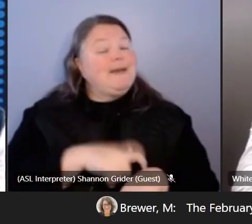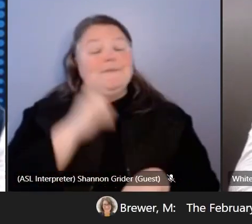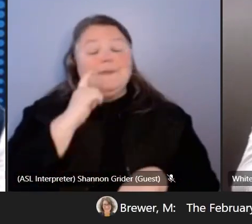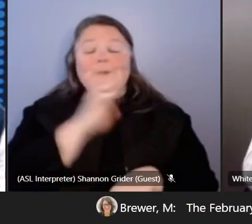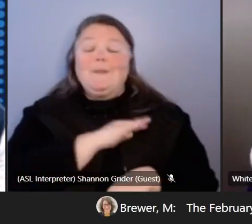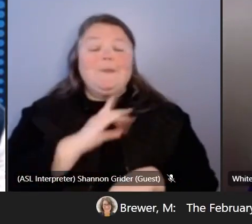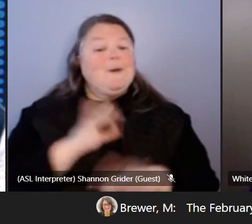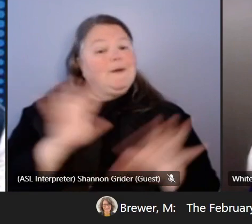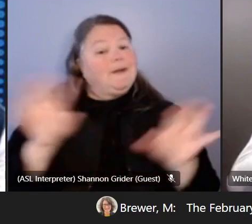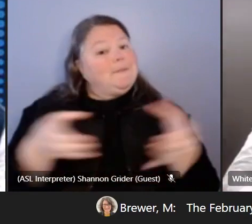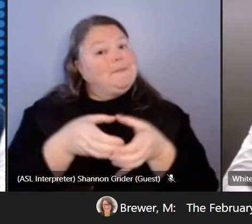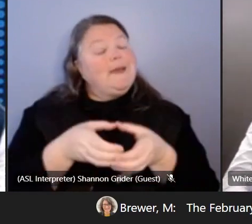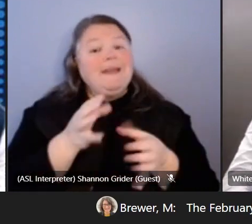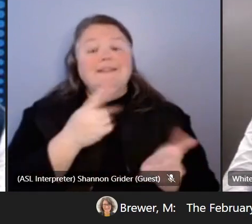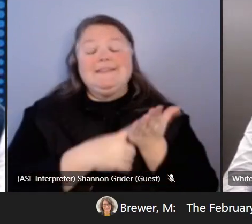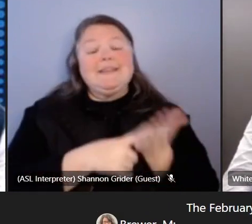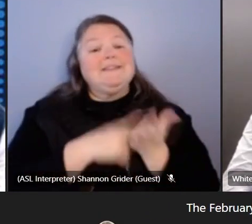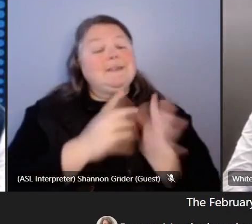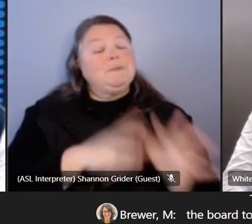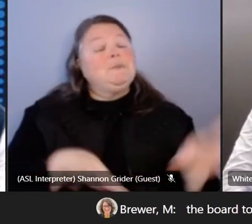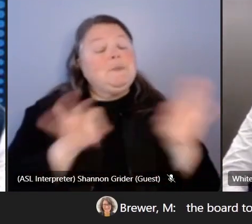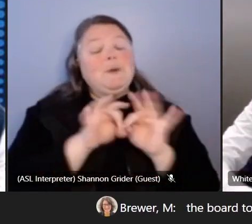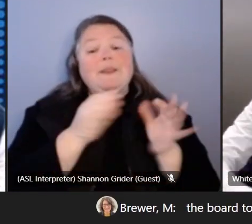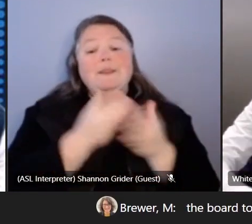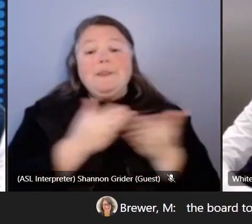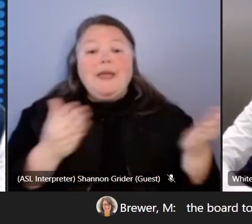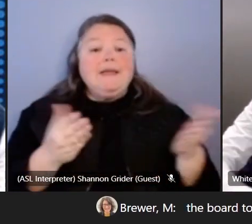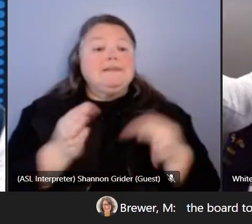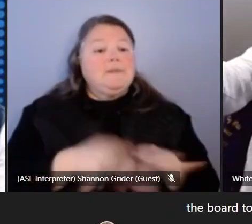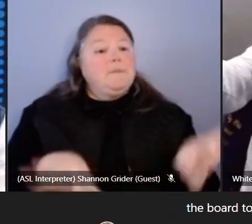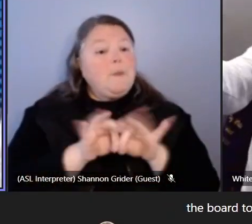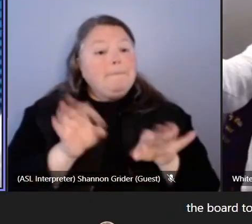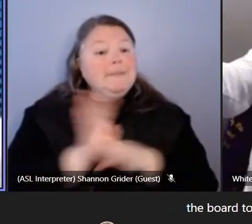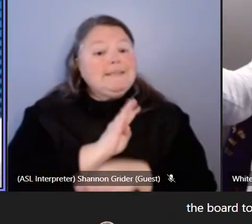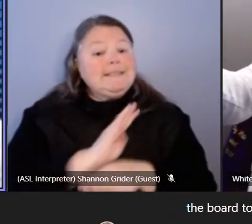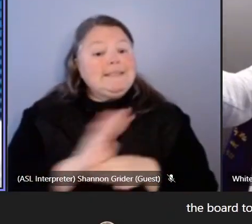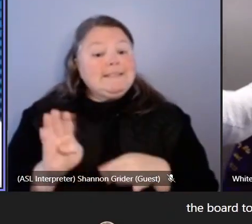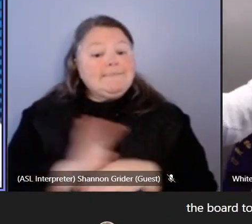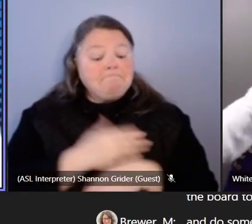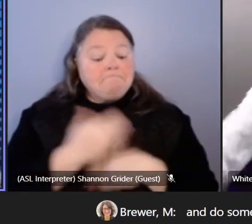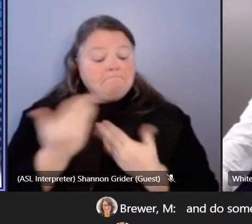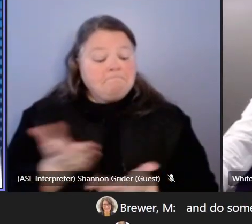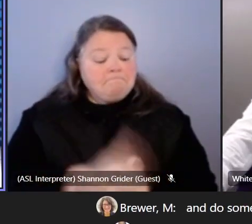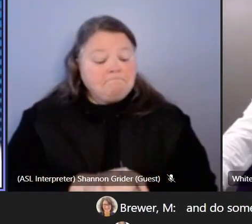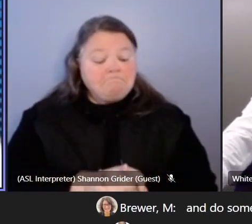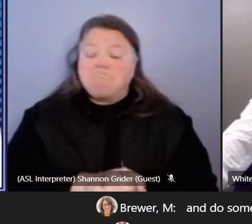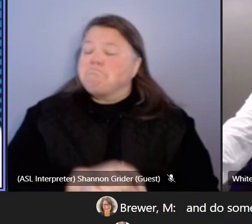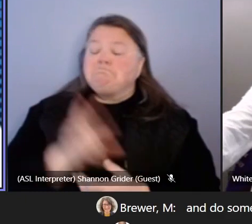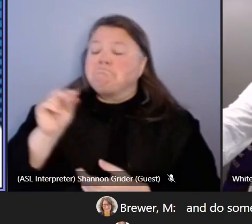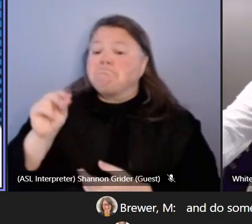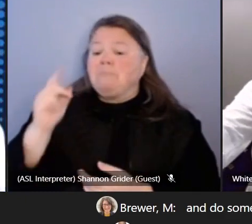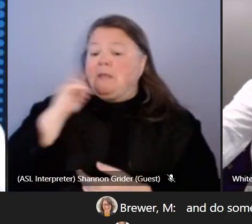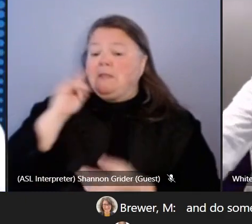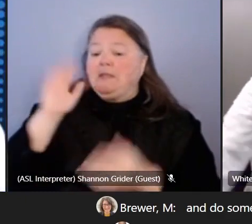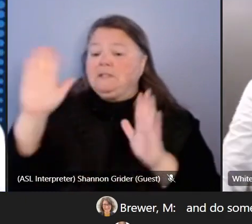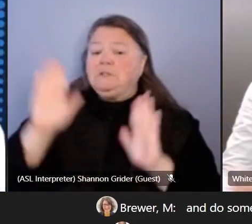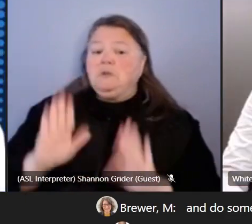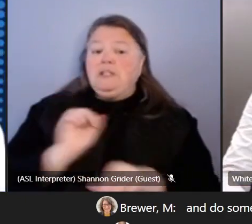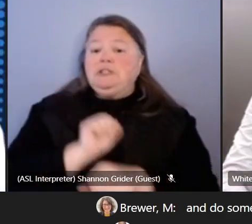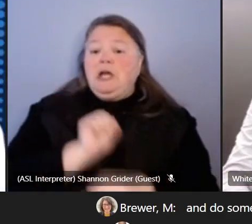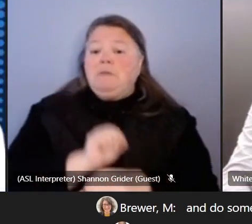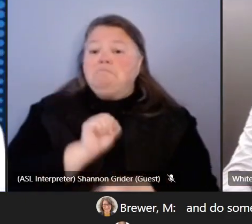together and talk about important matters and do some important business no I don't think so I think you'll do a great job covering it